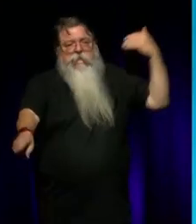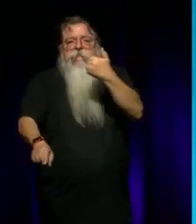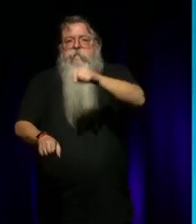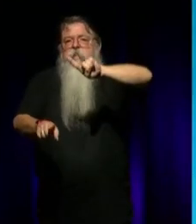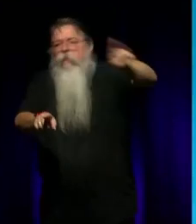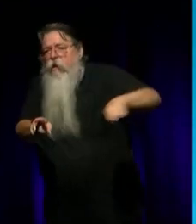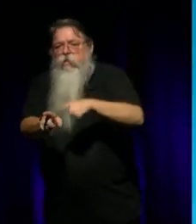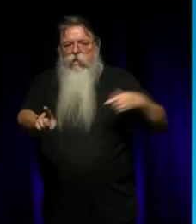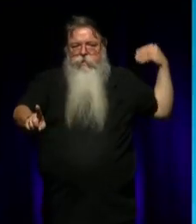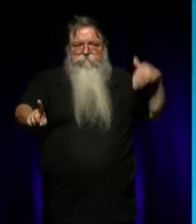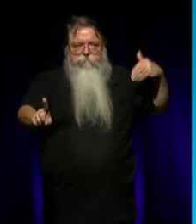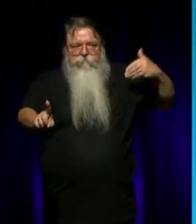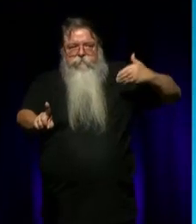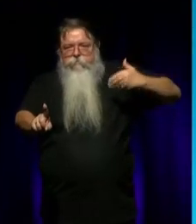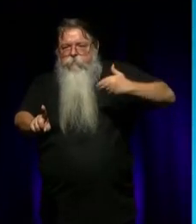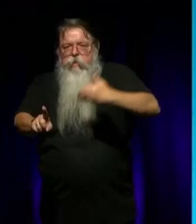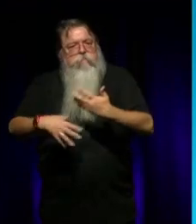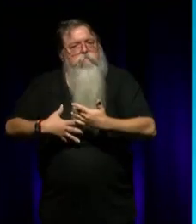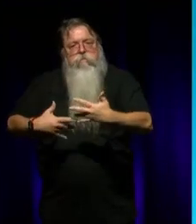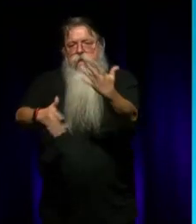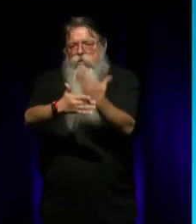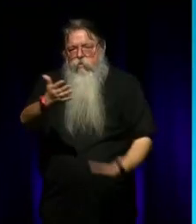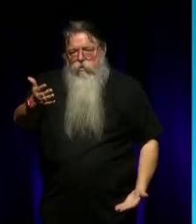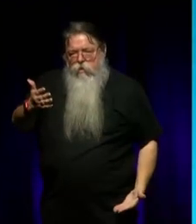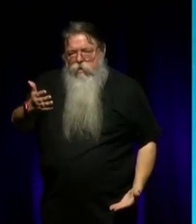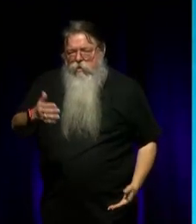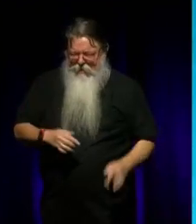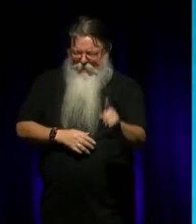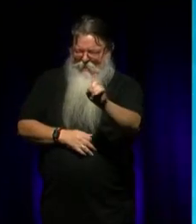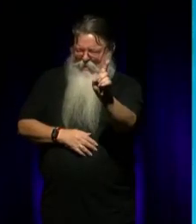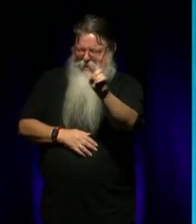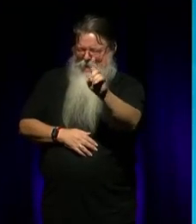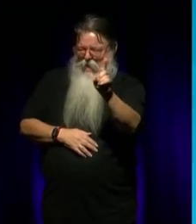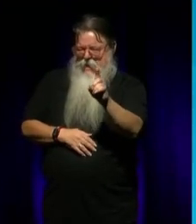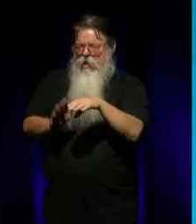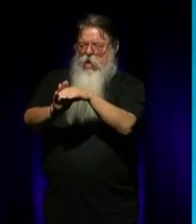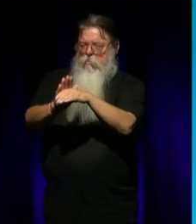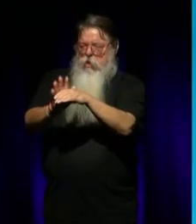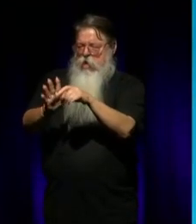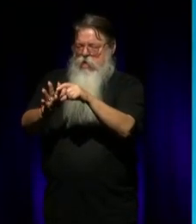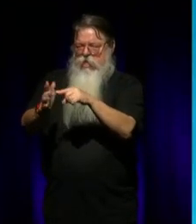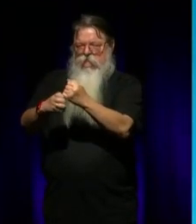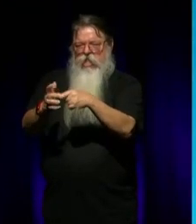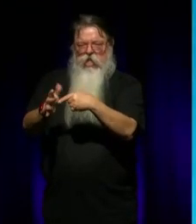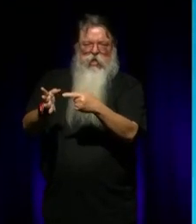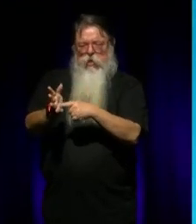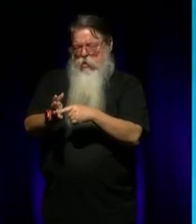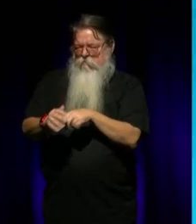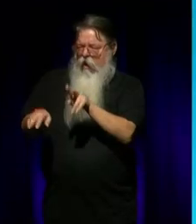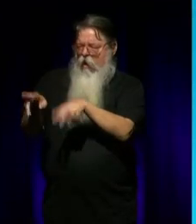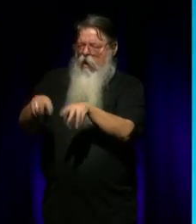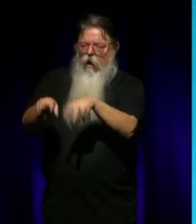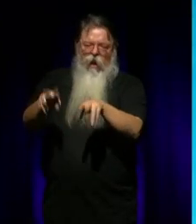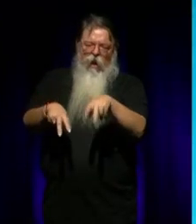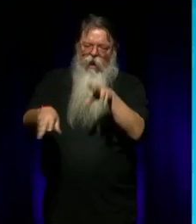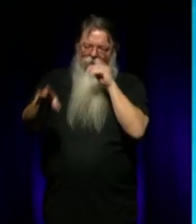all distracted by that digital poison. You know? They don't want to go back and listen to knowledge. They think they know it because